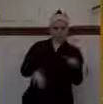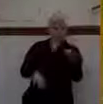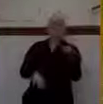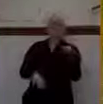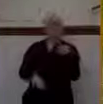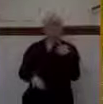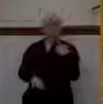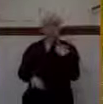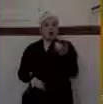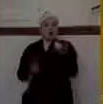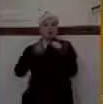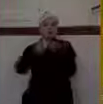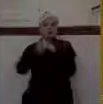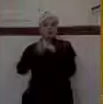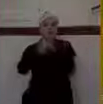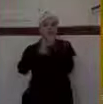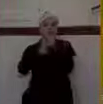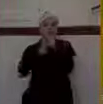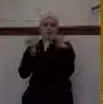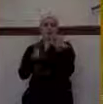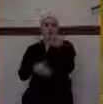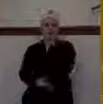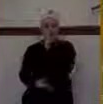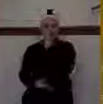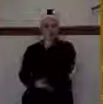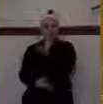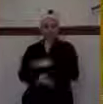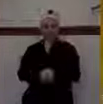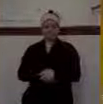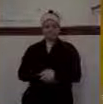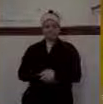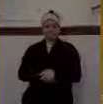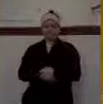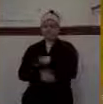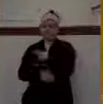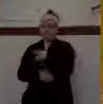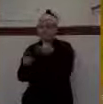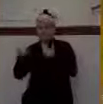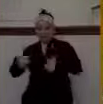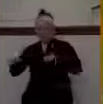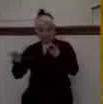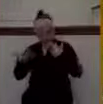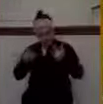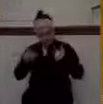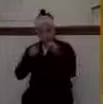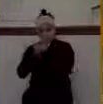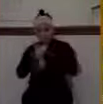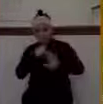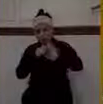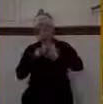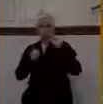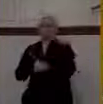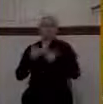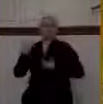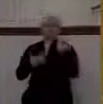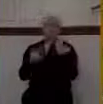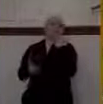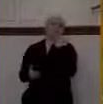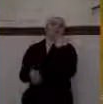Rehoboam wanted to go on and pretend that everything was great. You know, the shields, we still have shields. Everything is great. We're going forward.